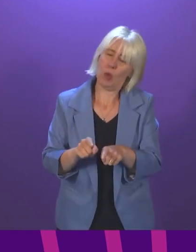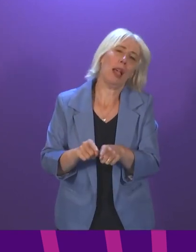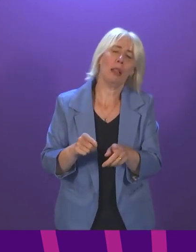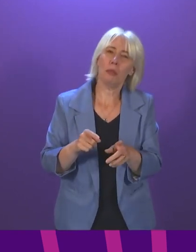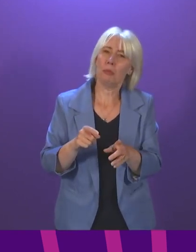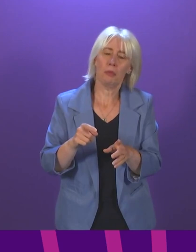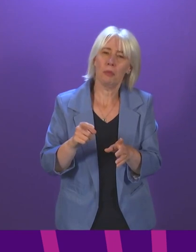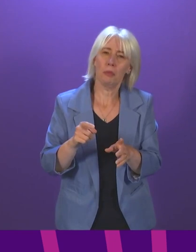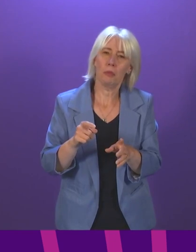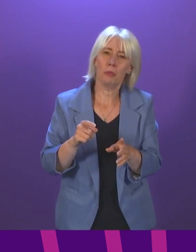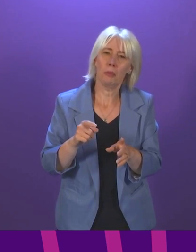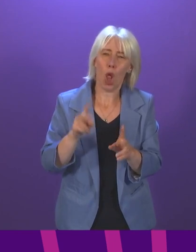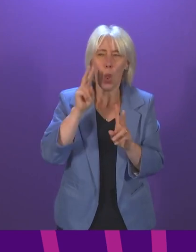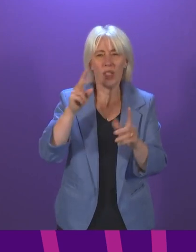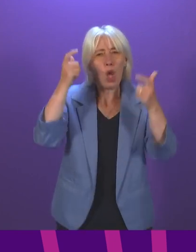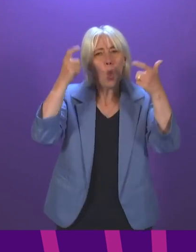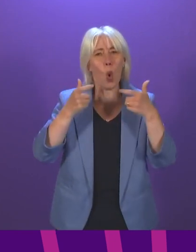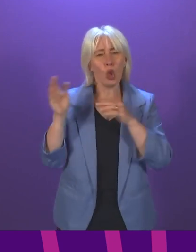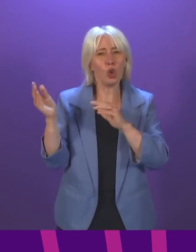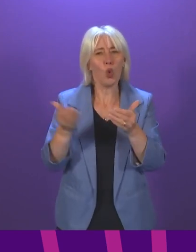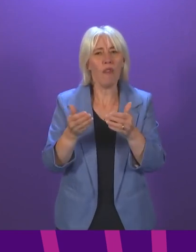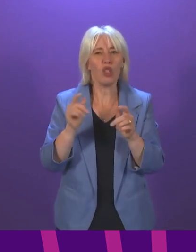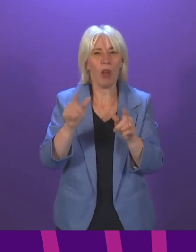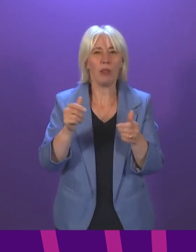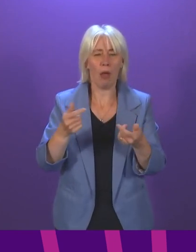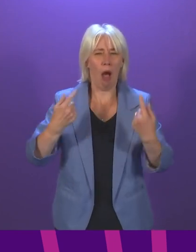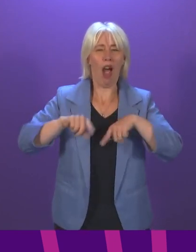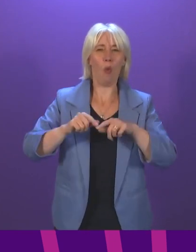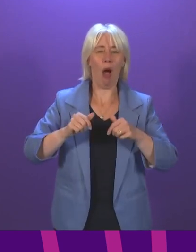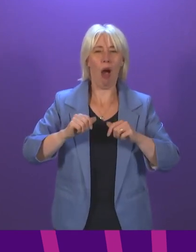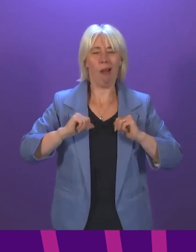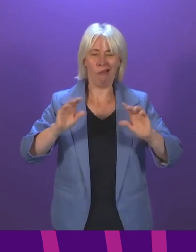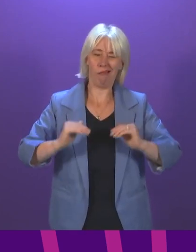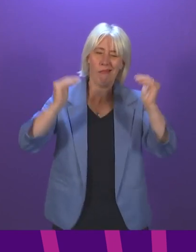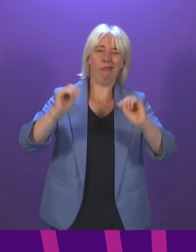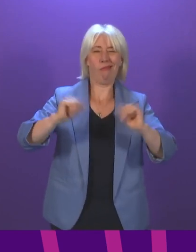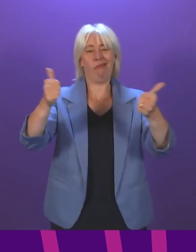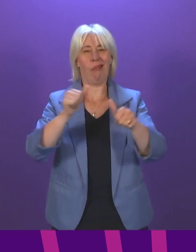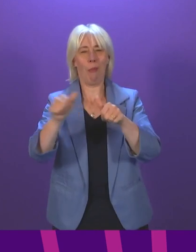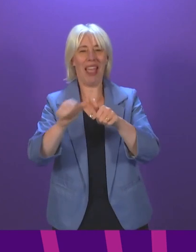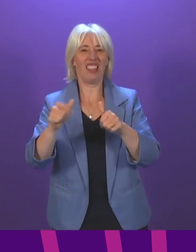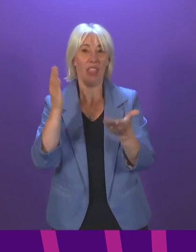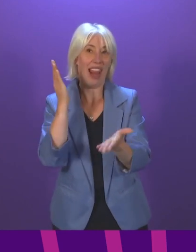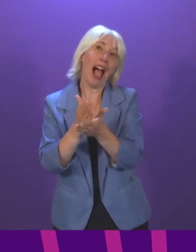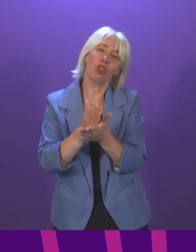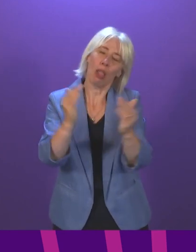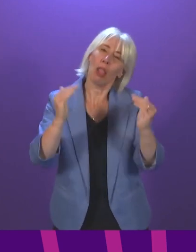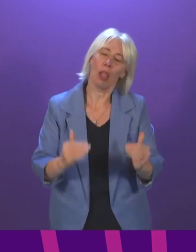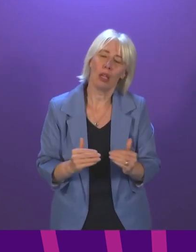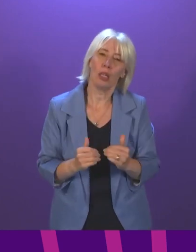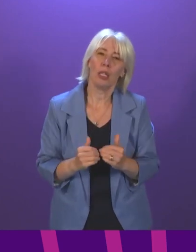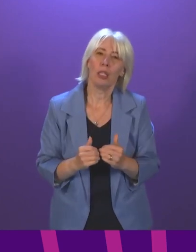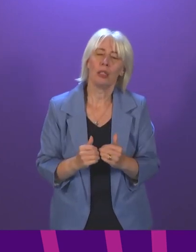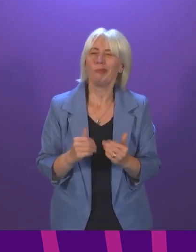look as if the Crown Officer trying to make the performance look better than it actually was, so I think it is a serious matter. I just asked the First